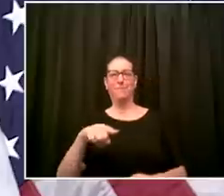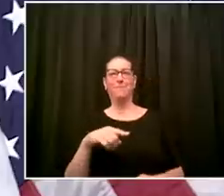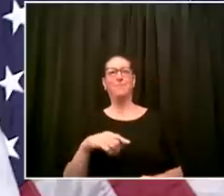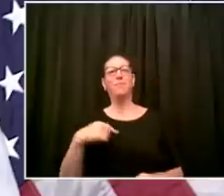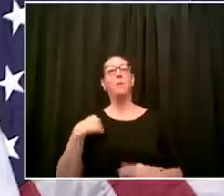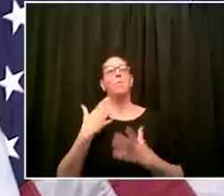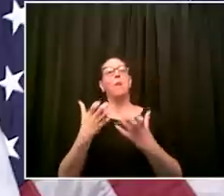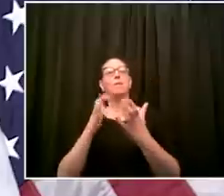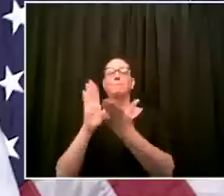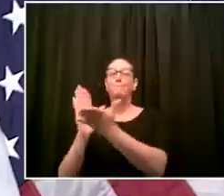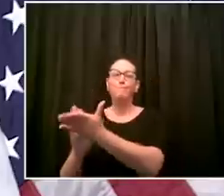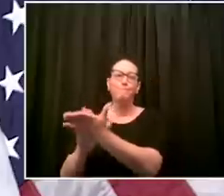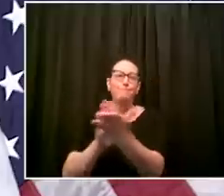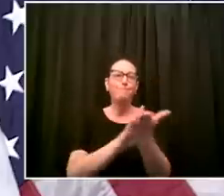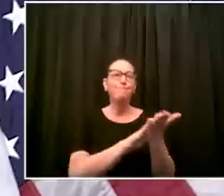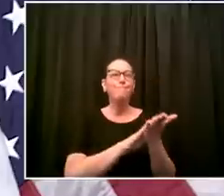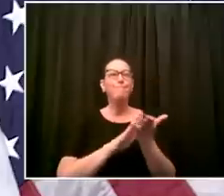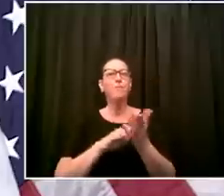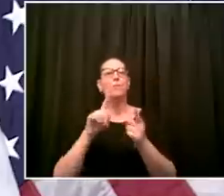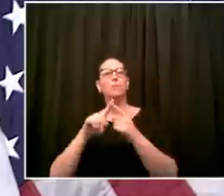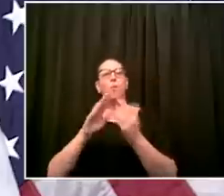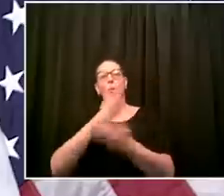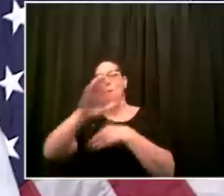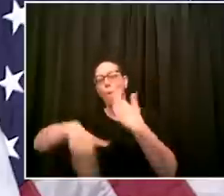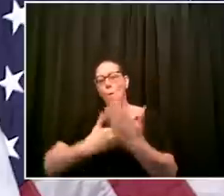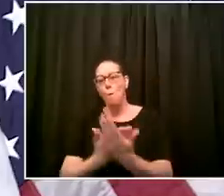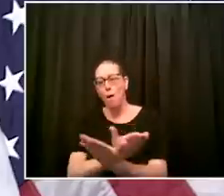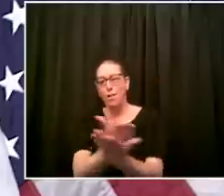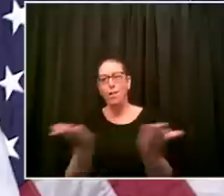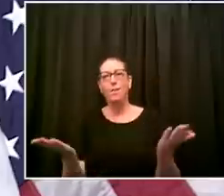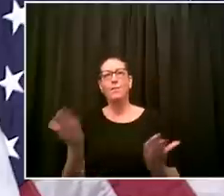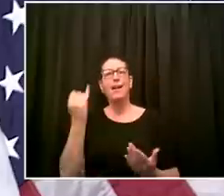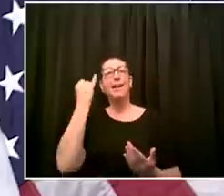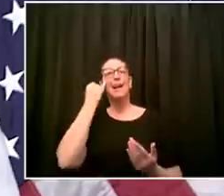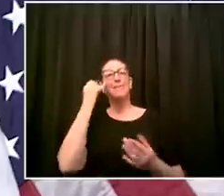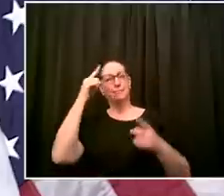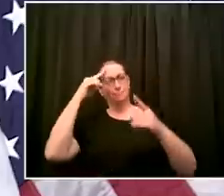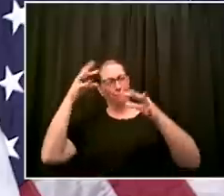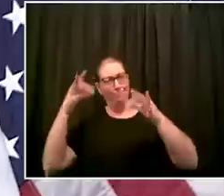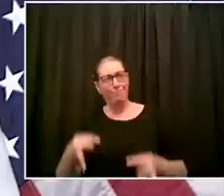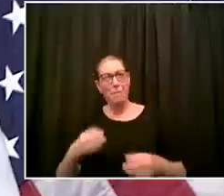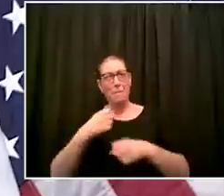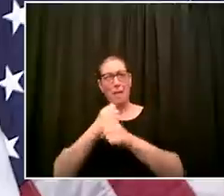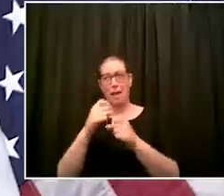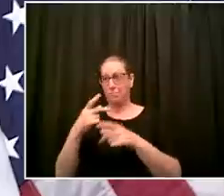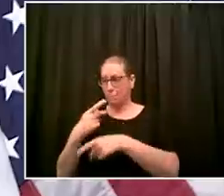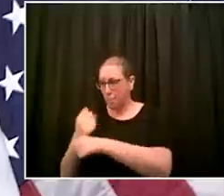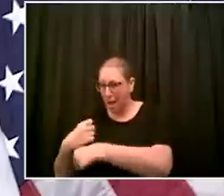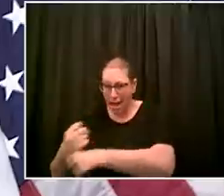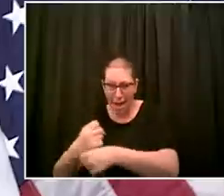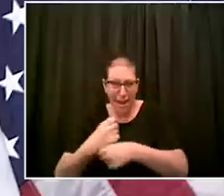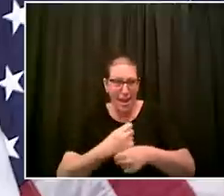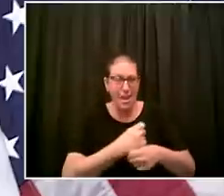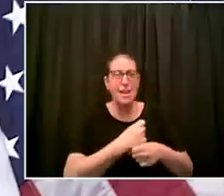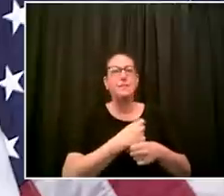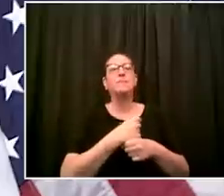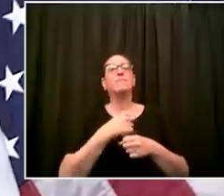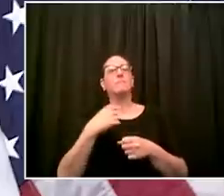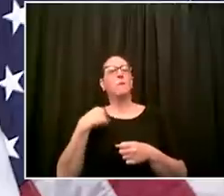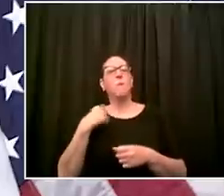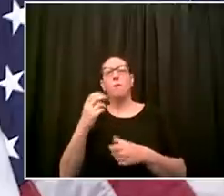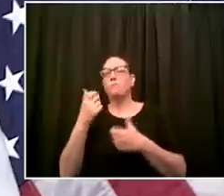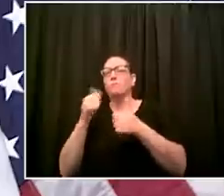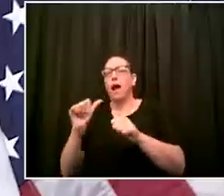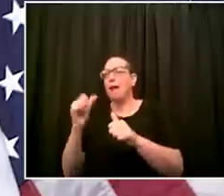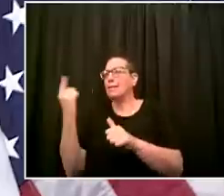here no matter what we're going to build something whether we know how to do it or not we're going to figure it out and lo and behold they did and now the medical supplies and medical equipment